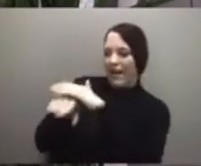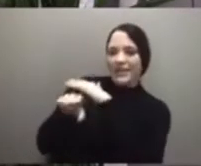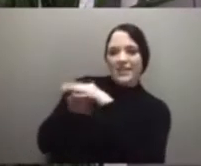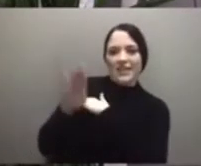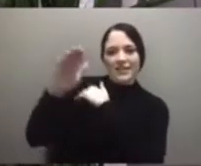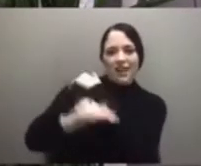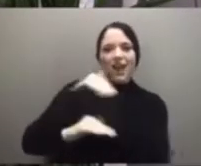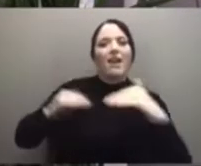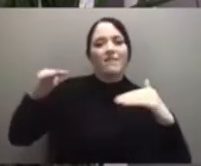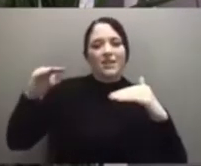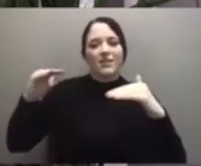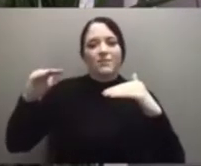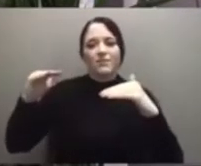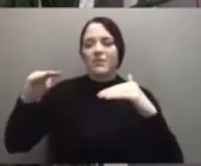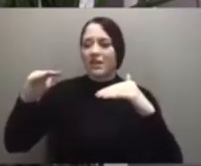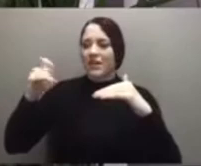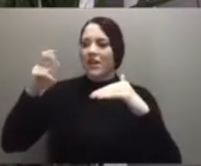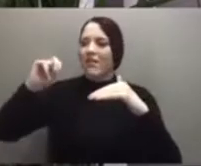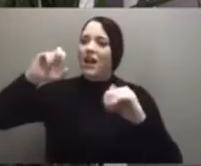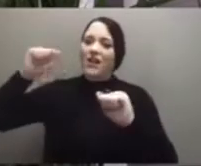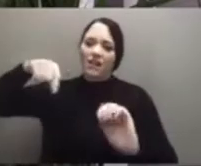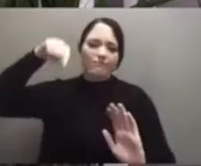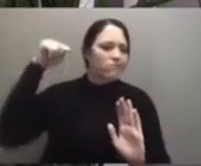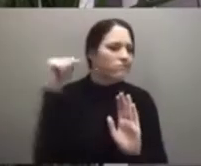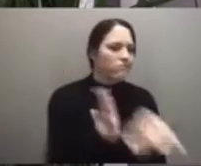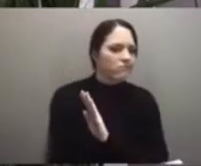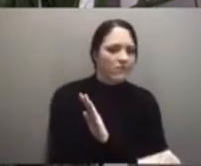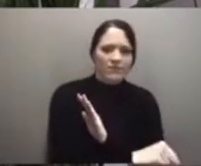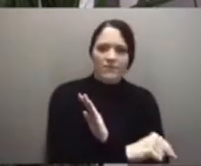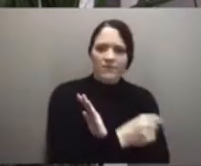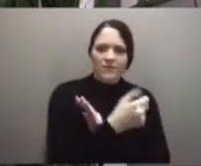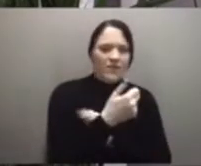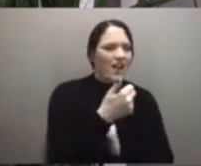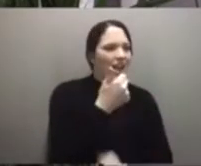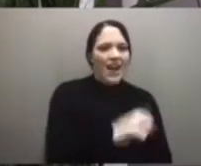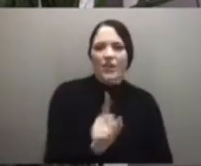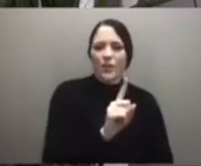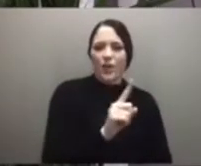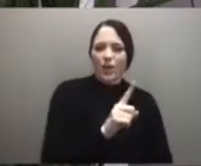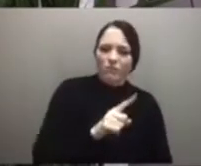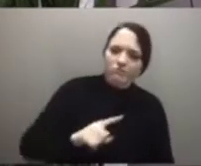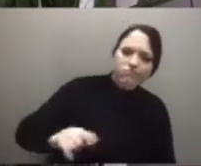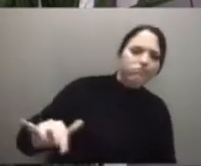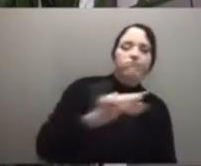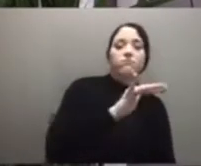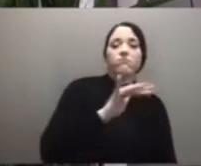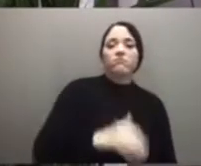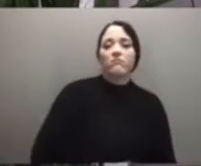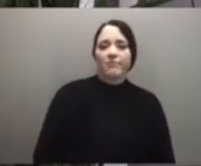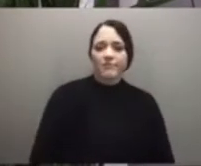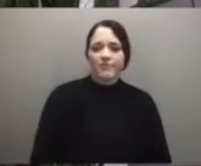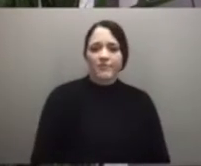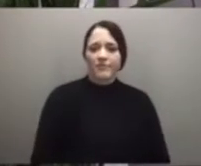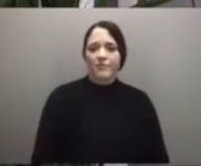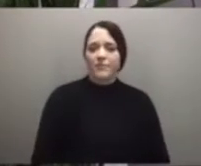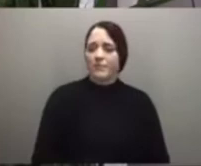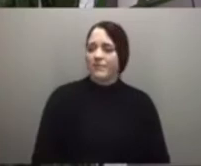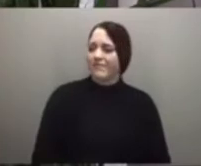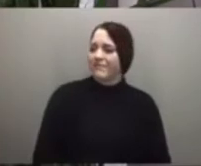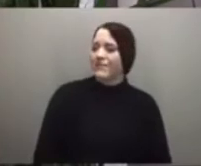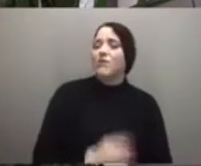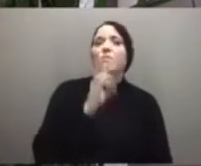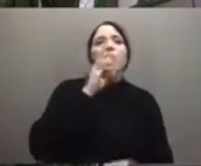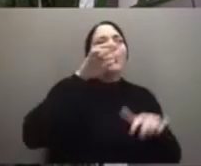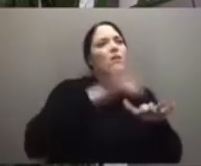depths of the abyss. Over waves of the sea, over